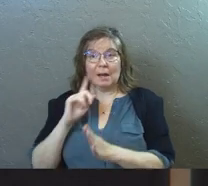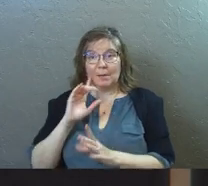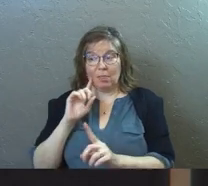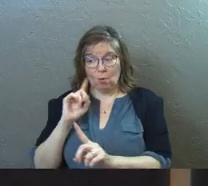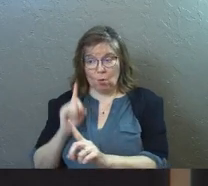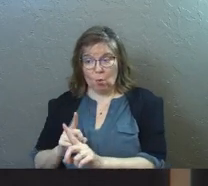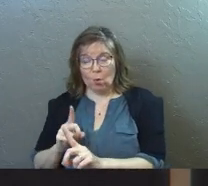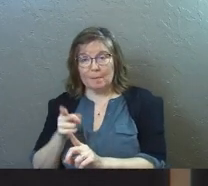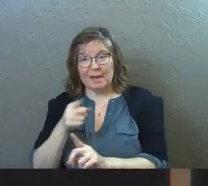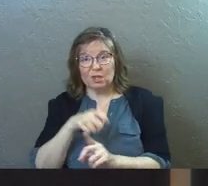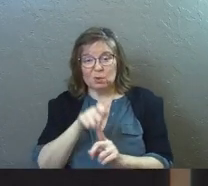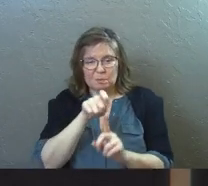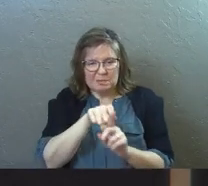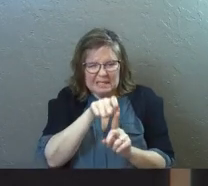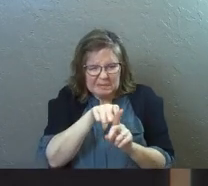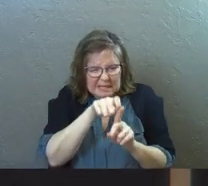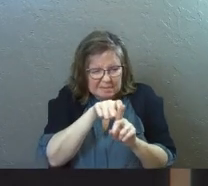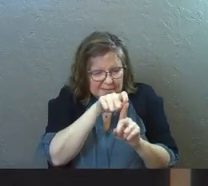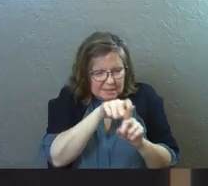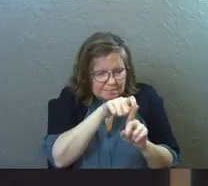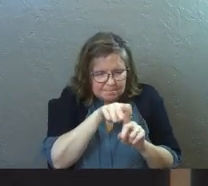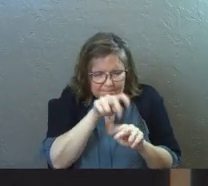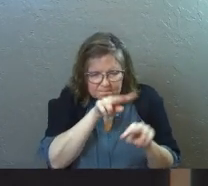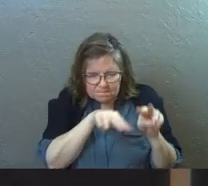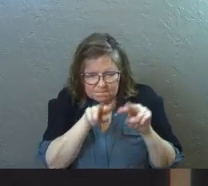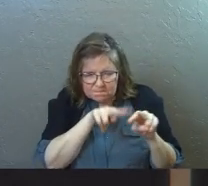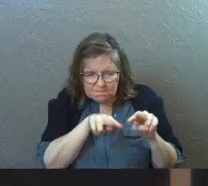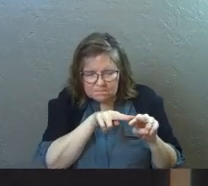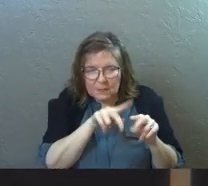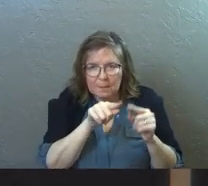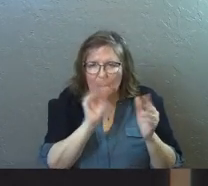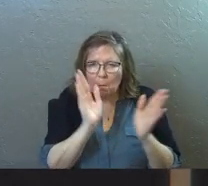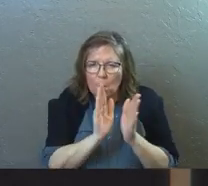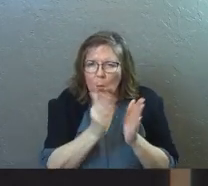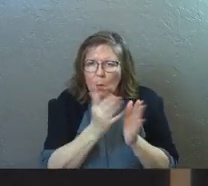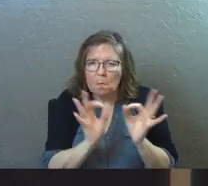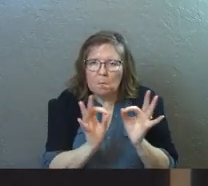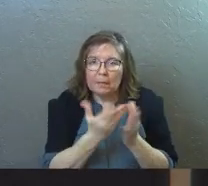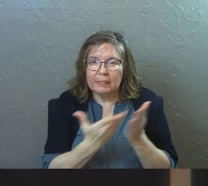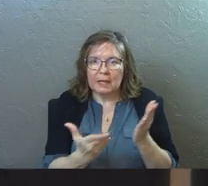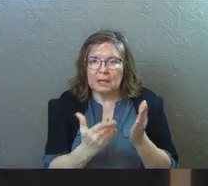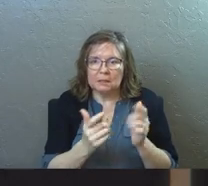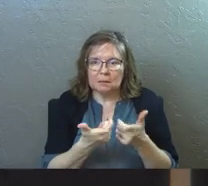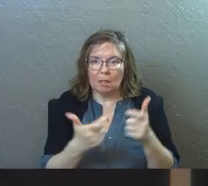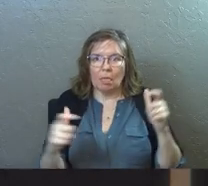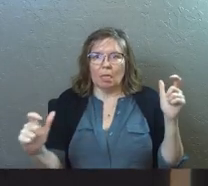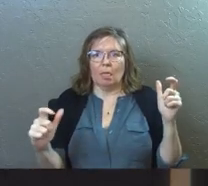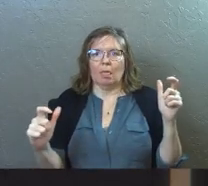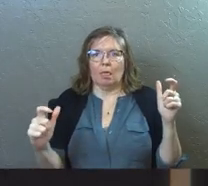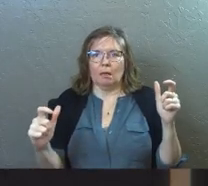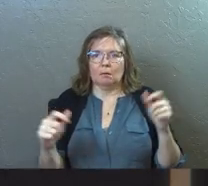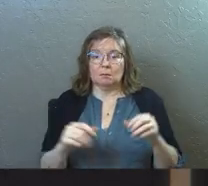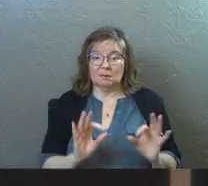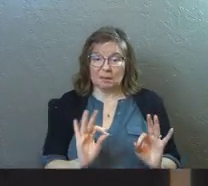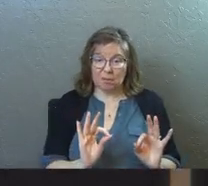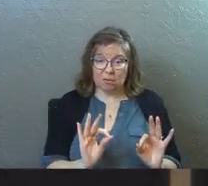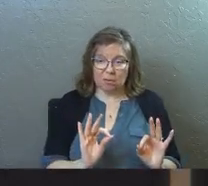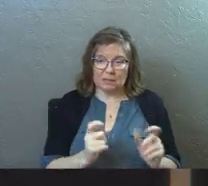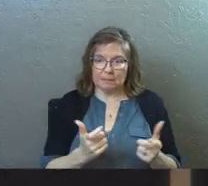make you as picky on debatable doctrine as they are. I believe their goal is to make mole hills and mountains